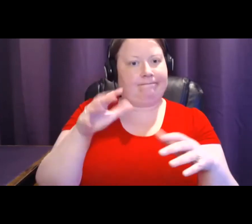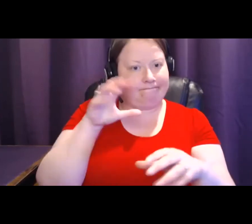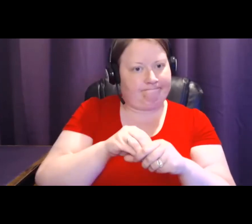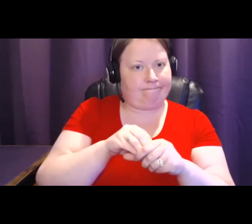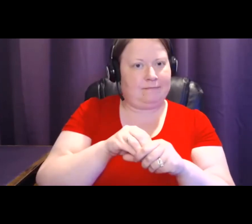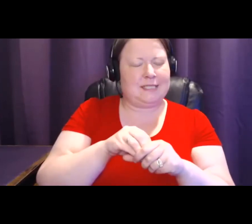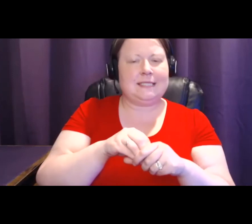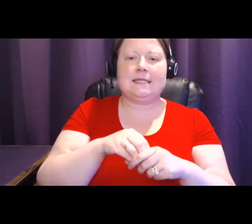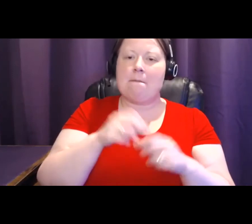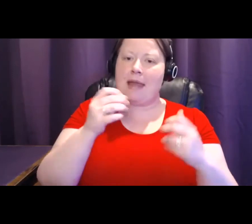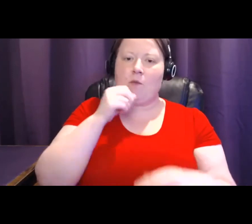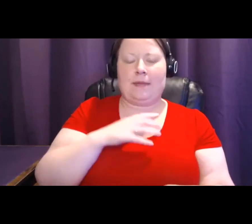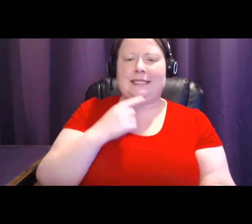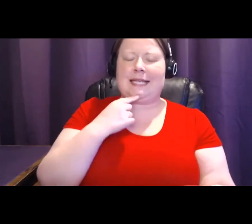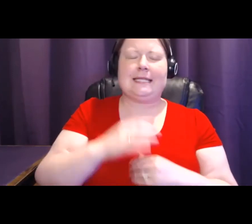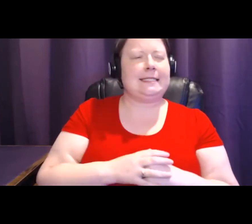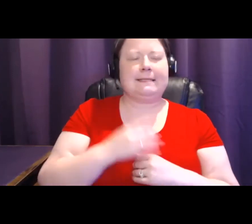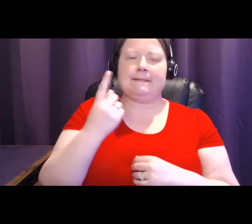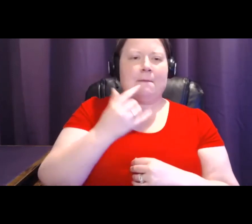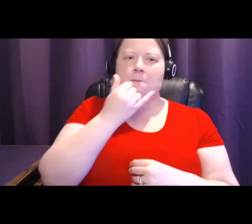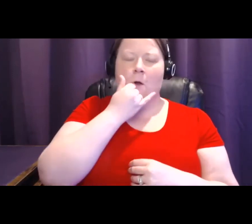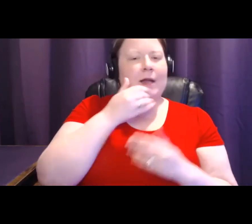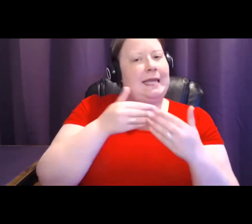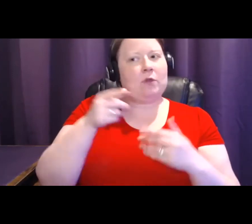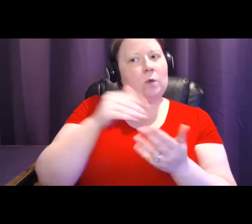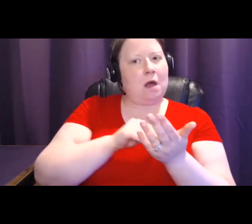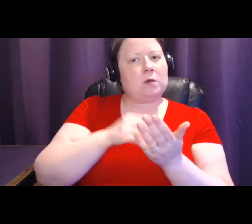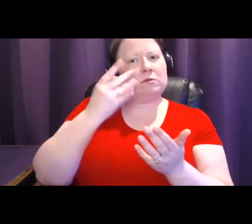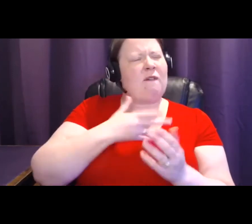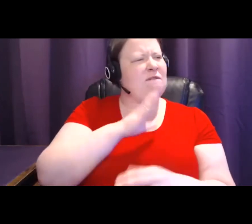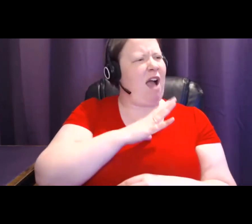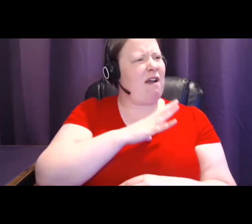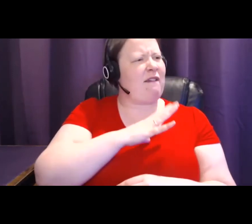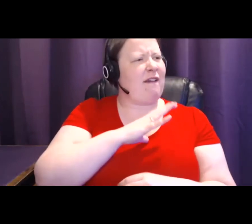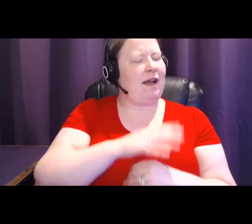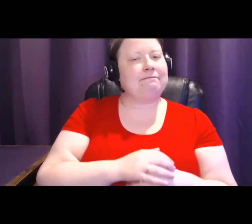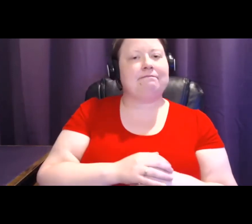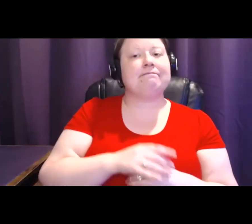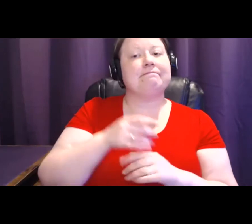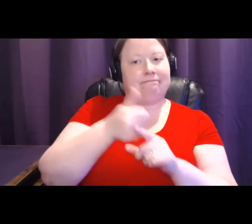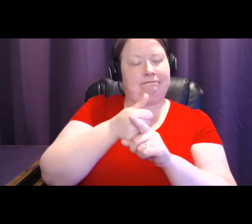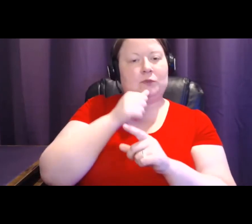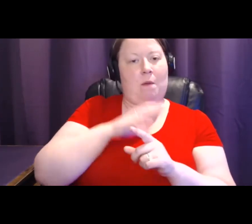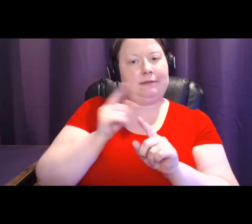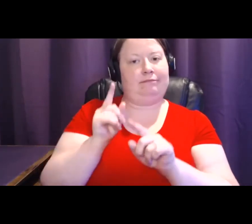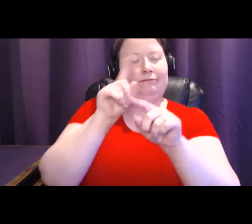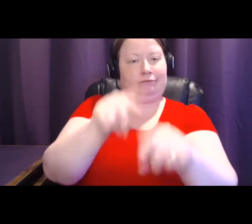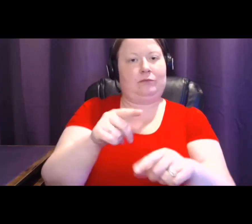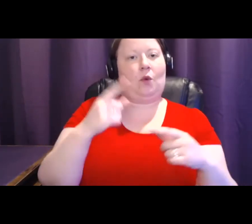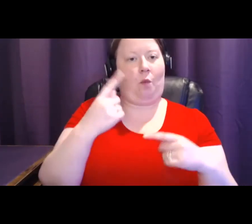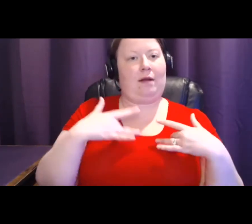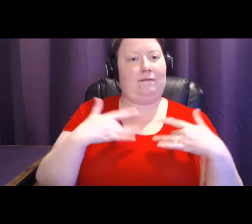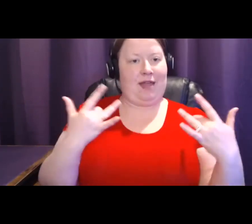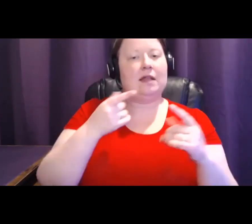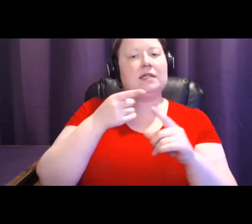doctors kept telling her she was fine. She attended one of our events, and she heard Dr. Brum say, you know you better than anyone